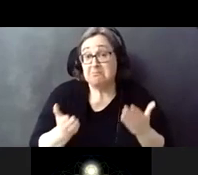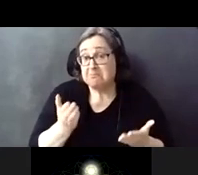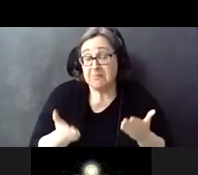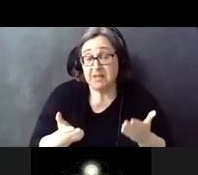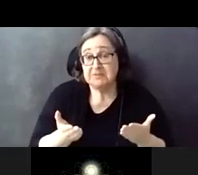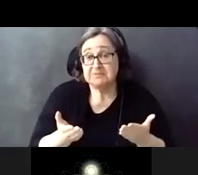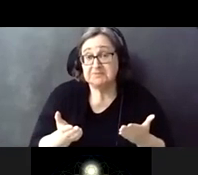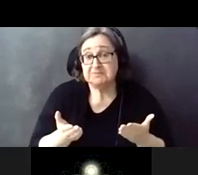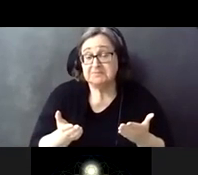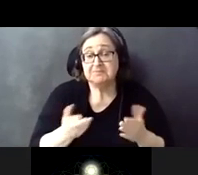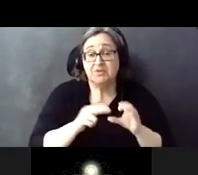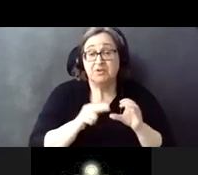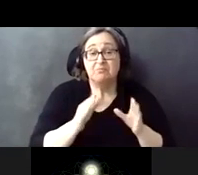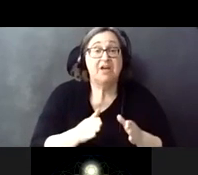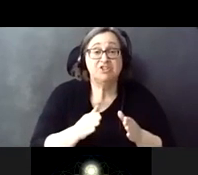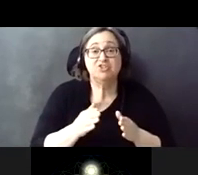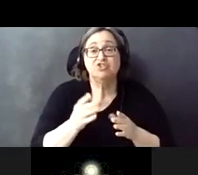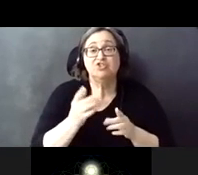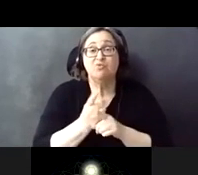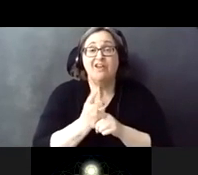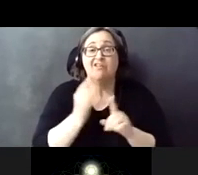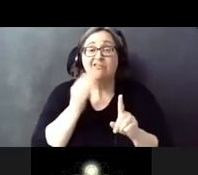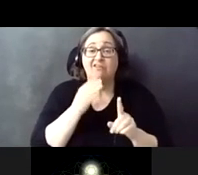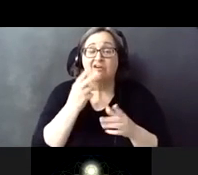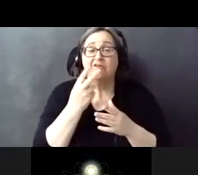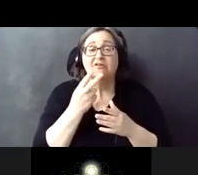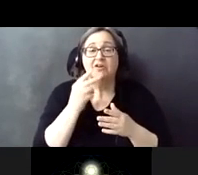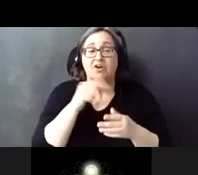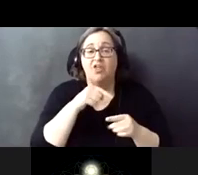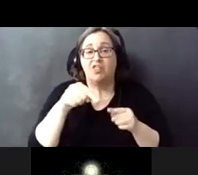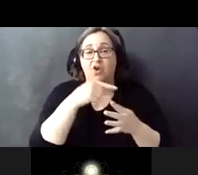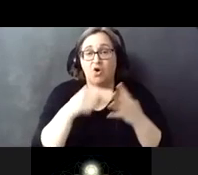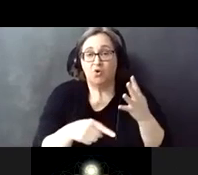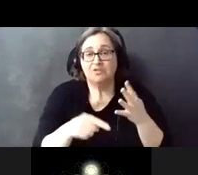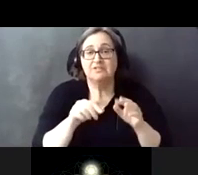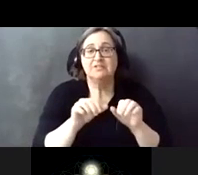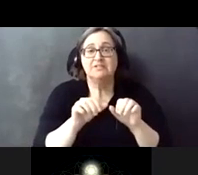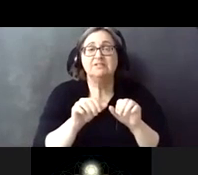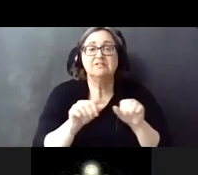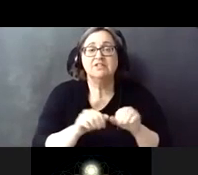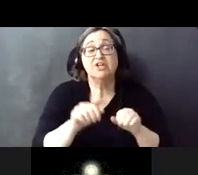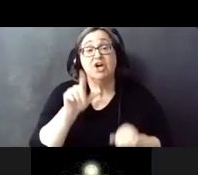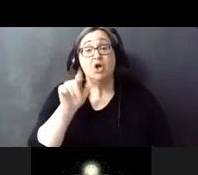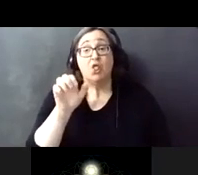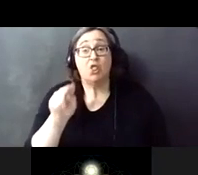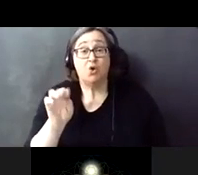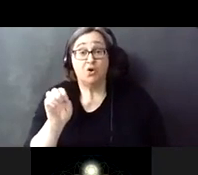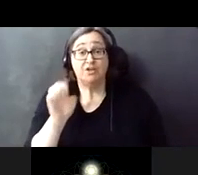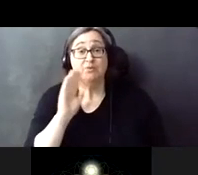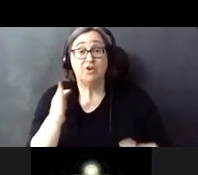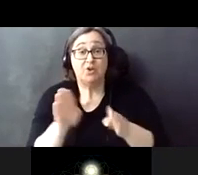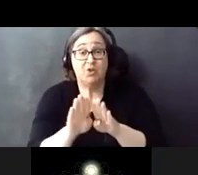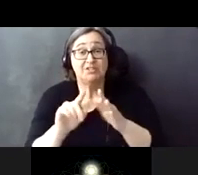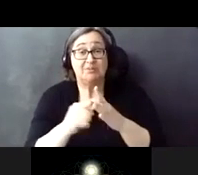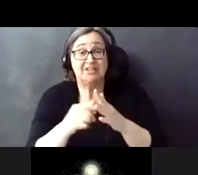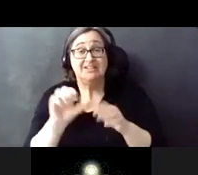passengers regulars of those stations if your station is lawrence your station will close at the beginning of